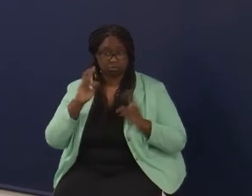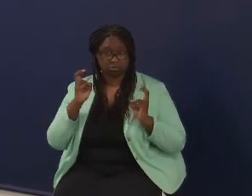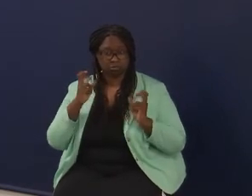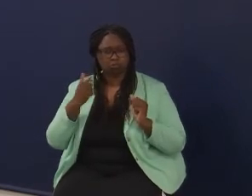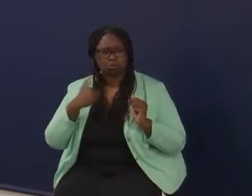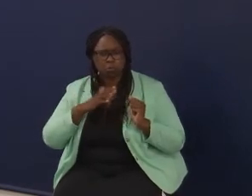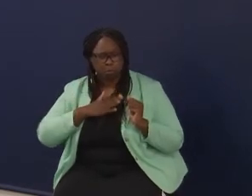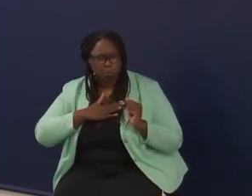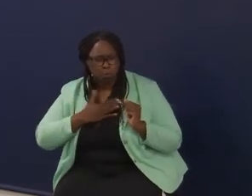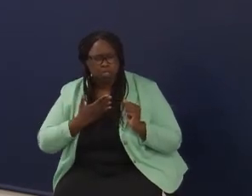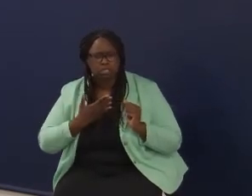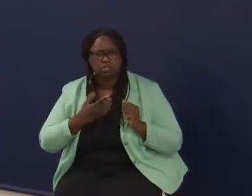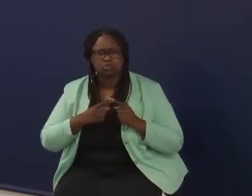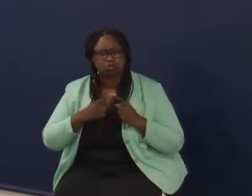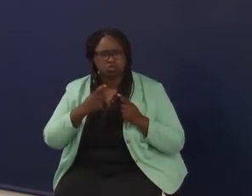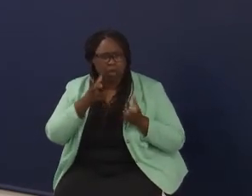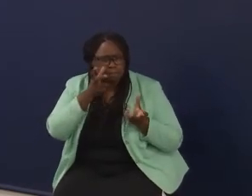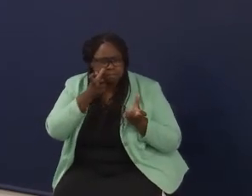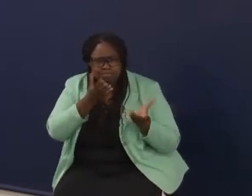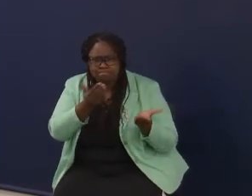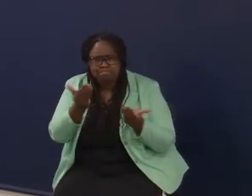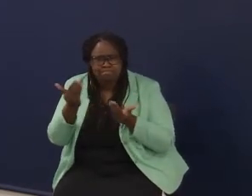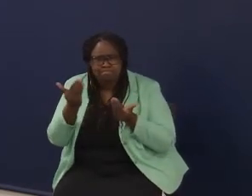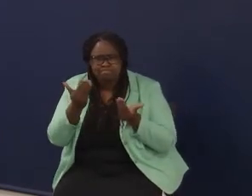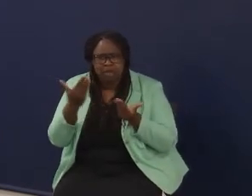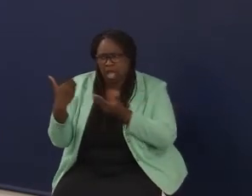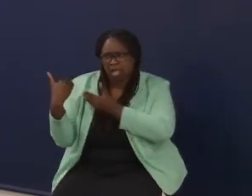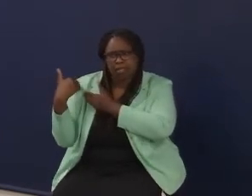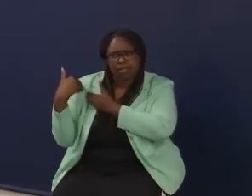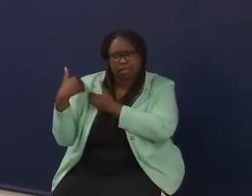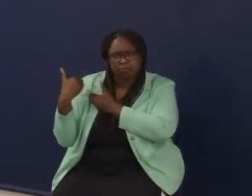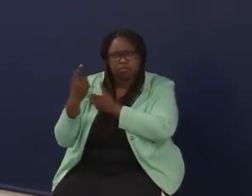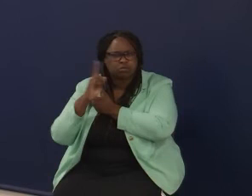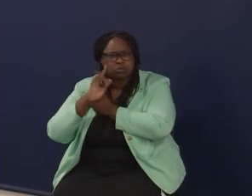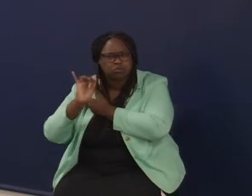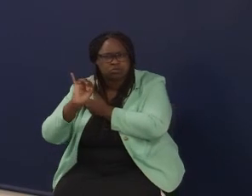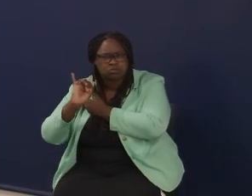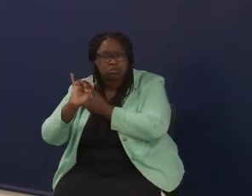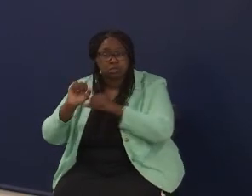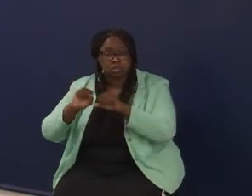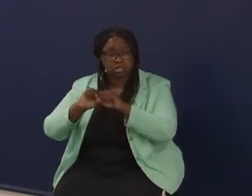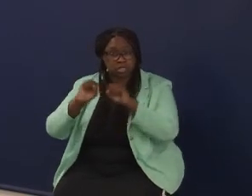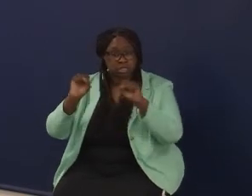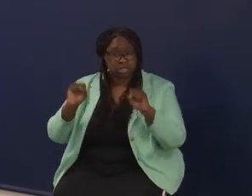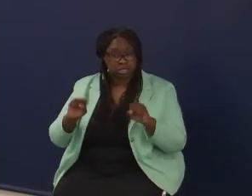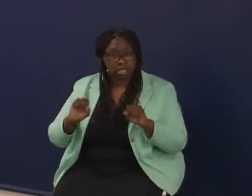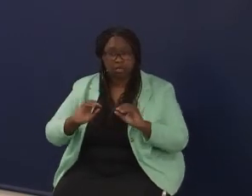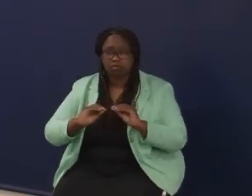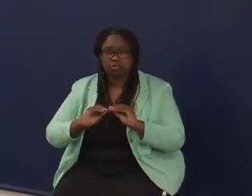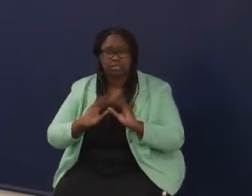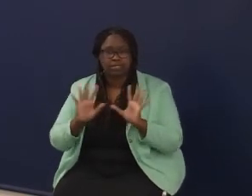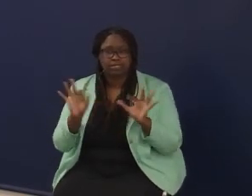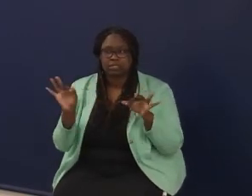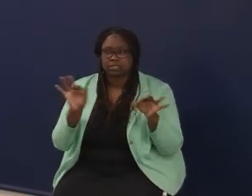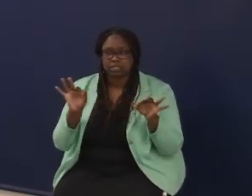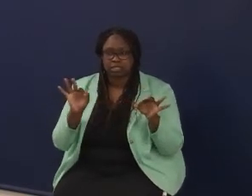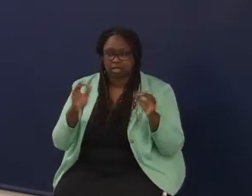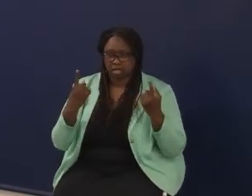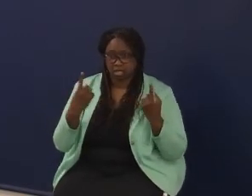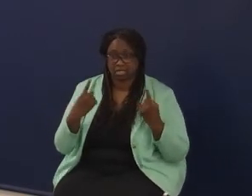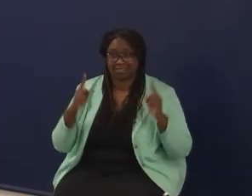consider. What accountability might look like under a system where we clearly articulate this broader definition of success